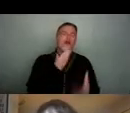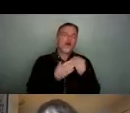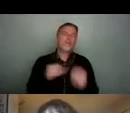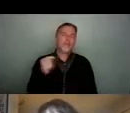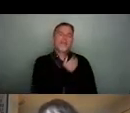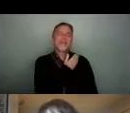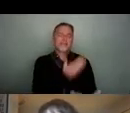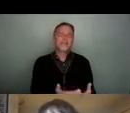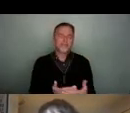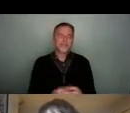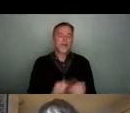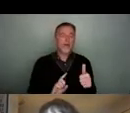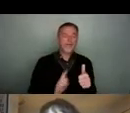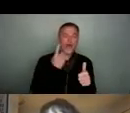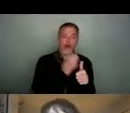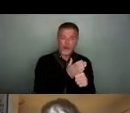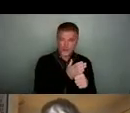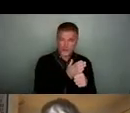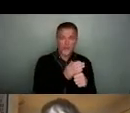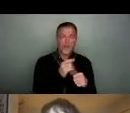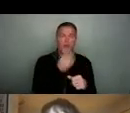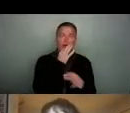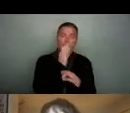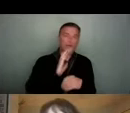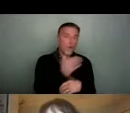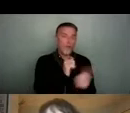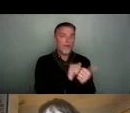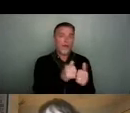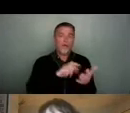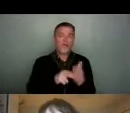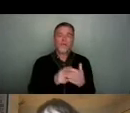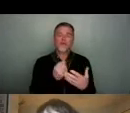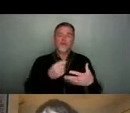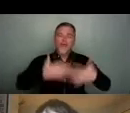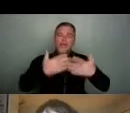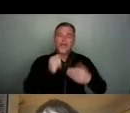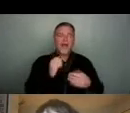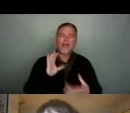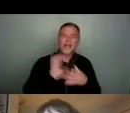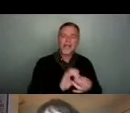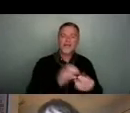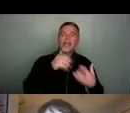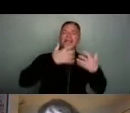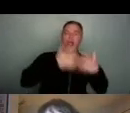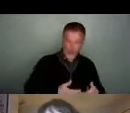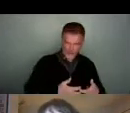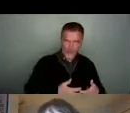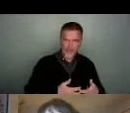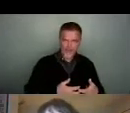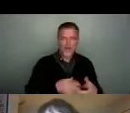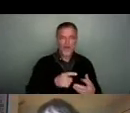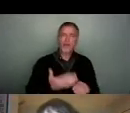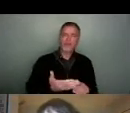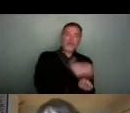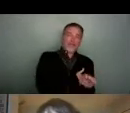this. The first is that we asked all the partner organisations to write their engagement in technology kind of pre